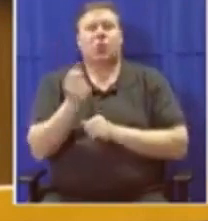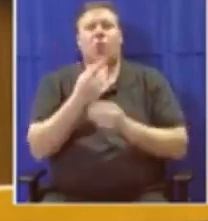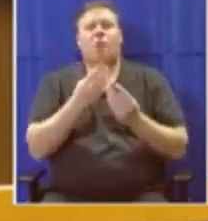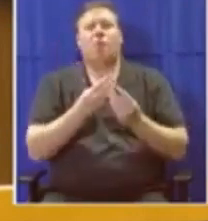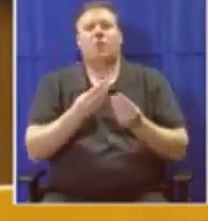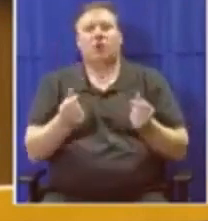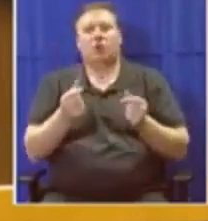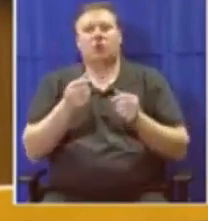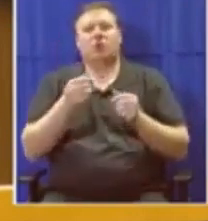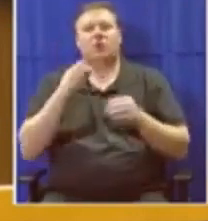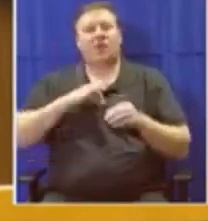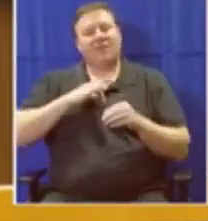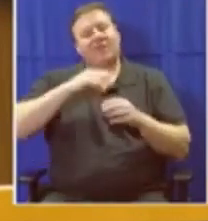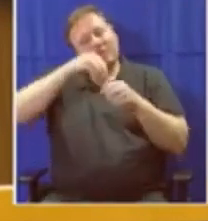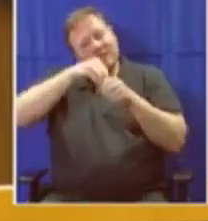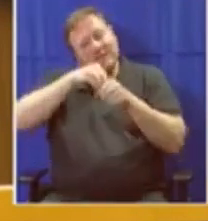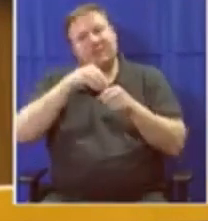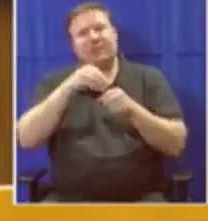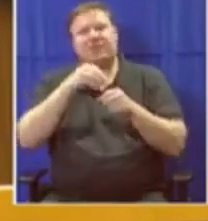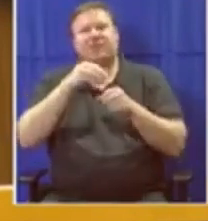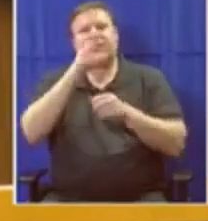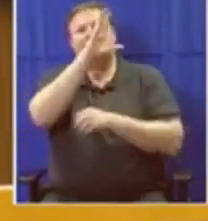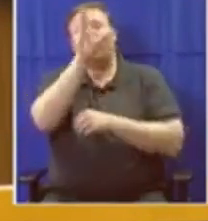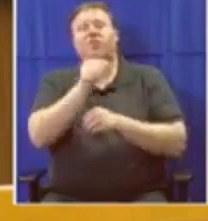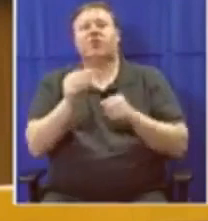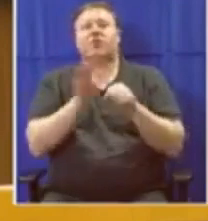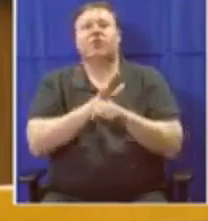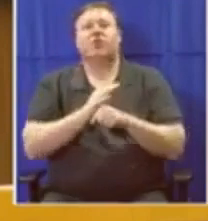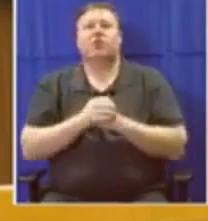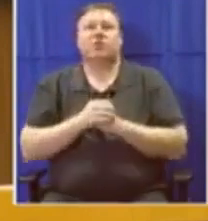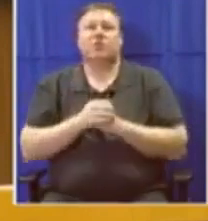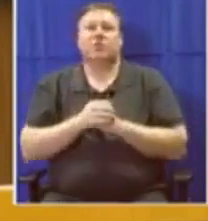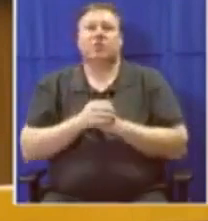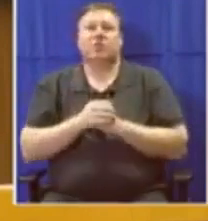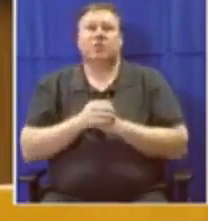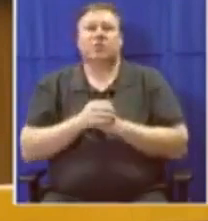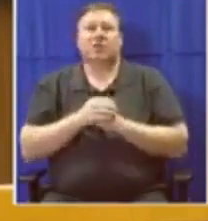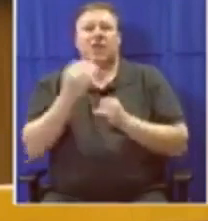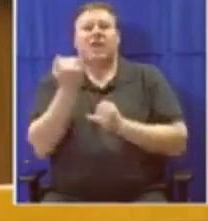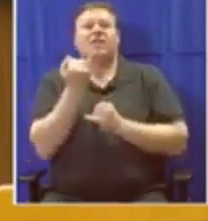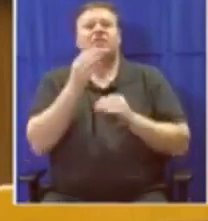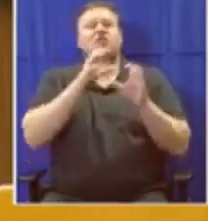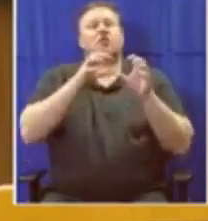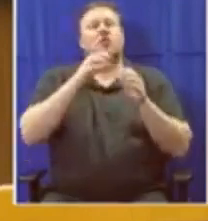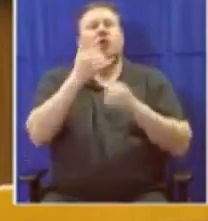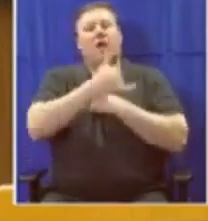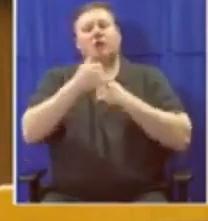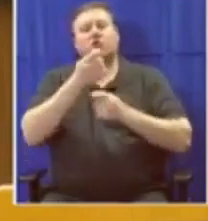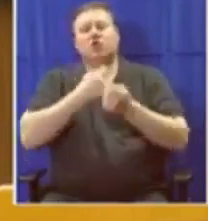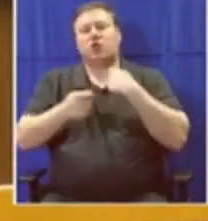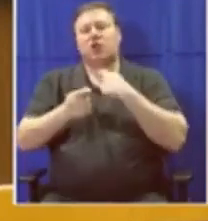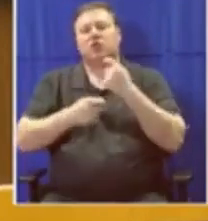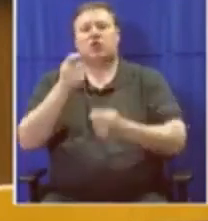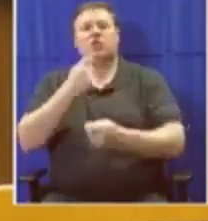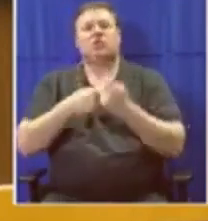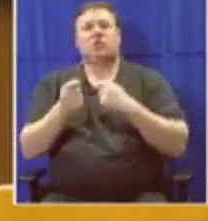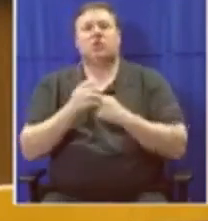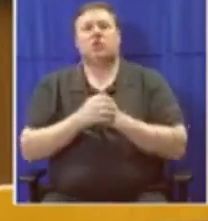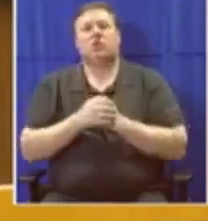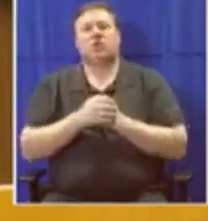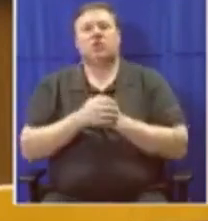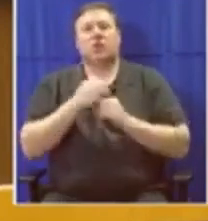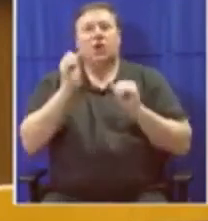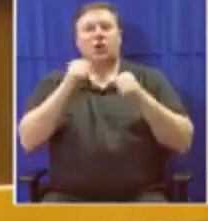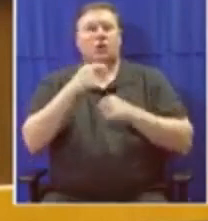beneficiated in the continent. If we continue to trade as the individual countries within the world, even agreements such as SACUM